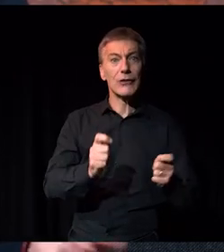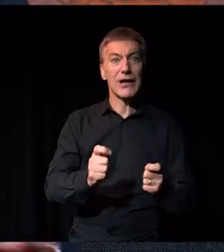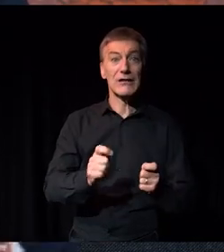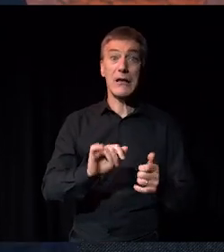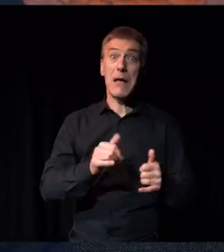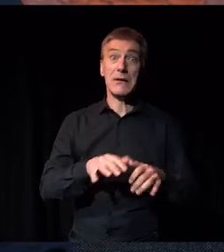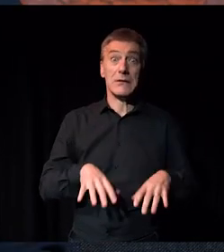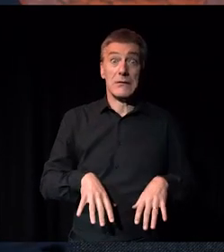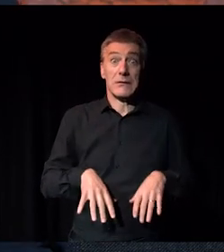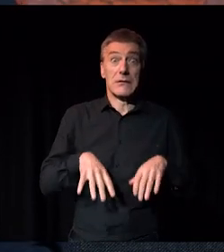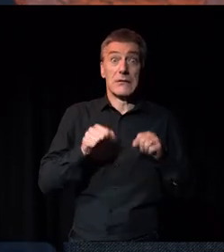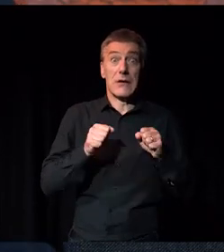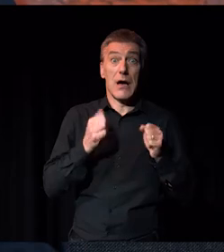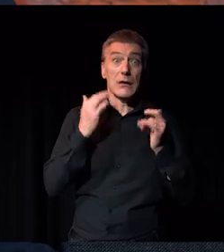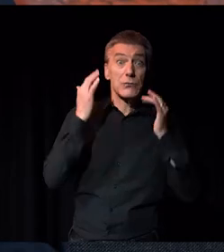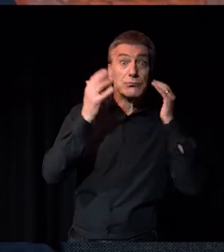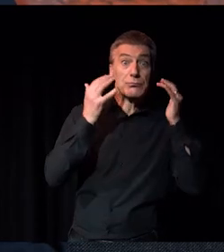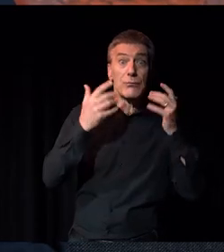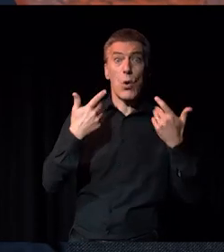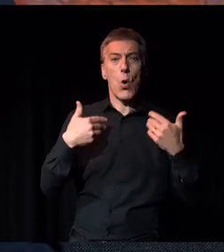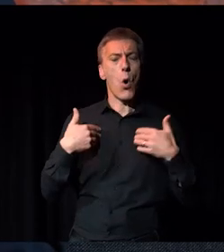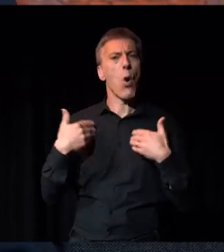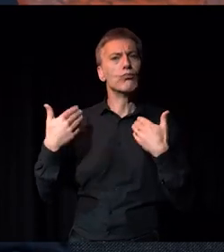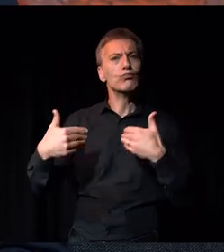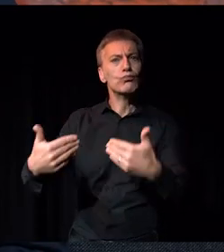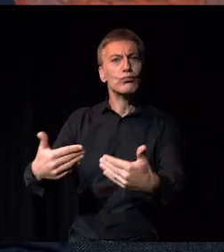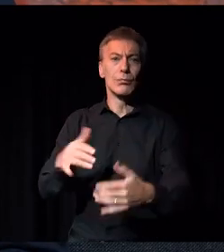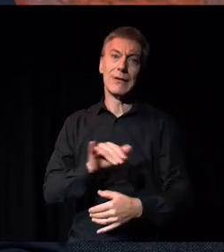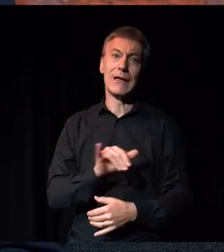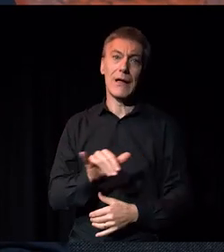they're just beginning to think about this or whether they're quite advanced.